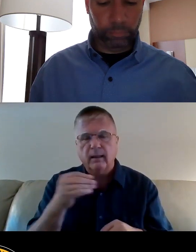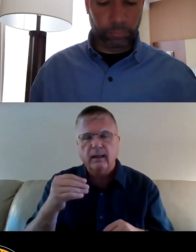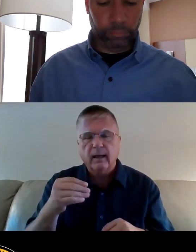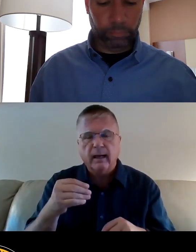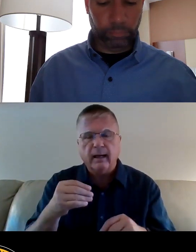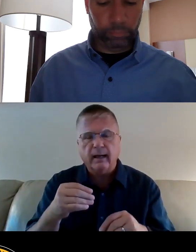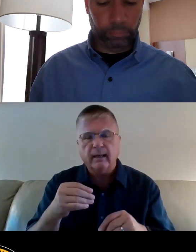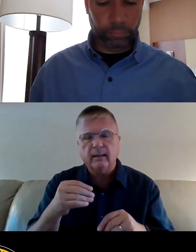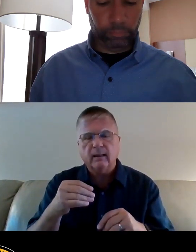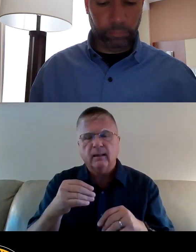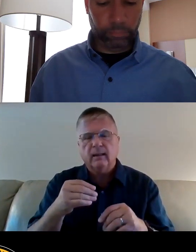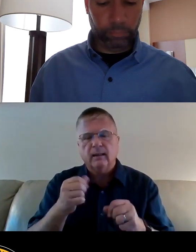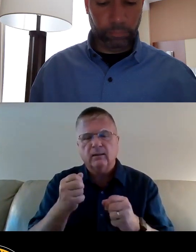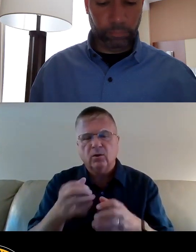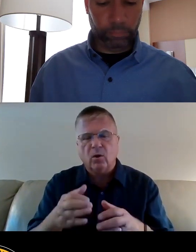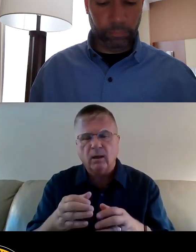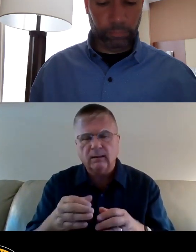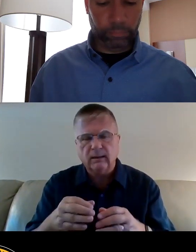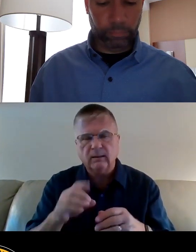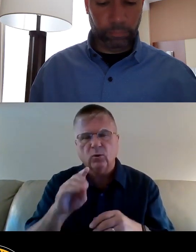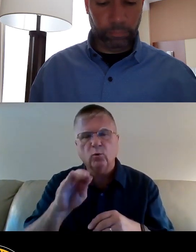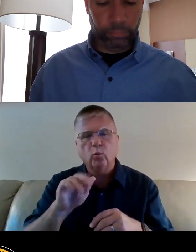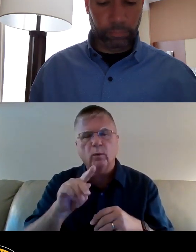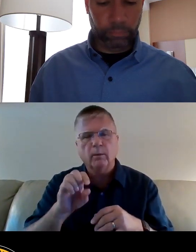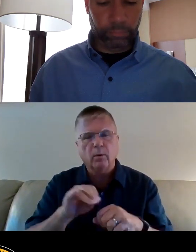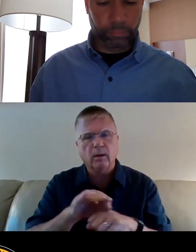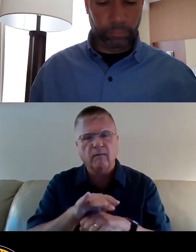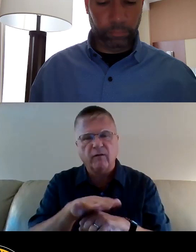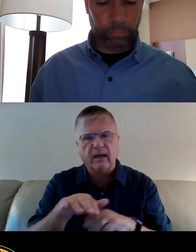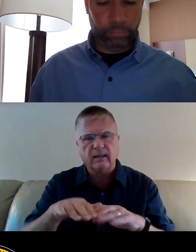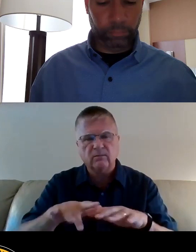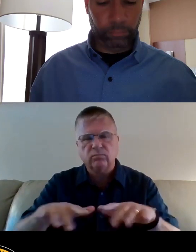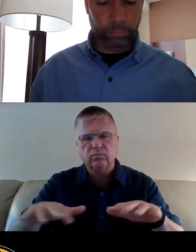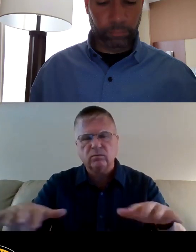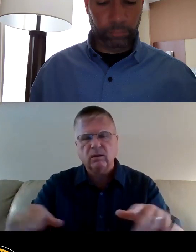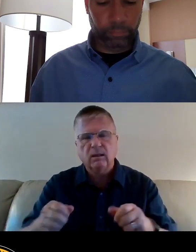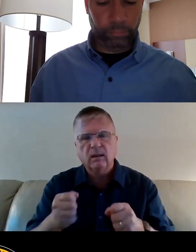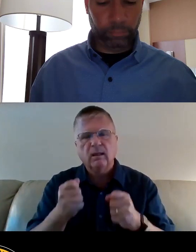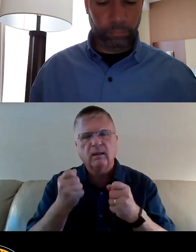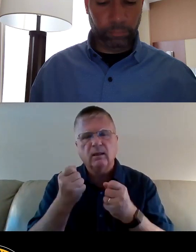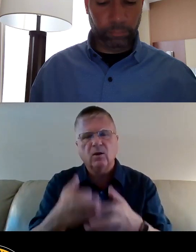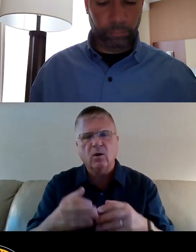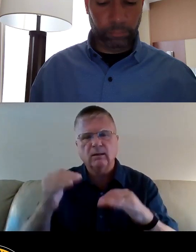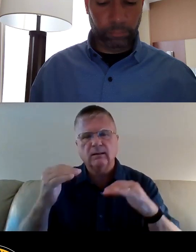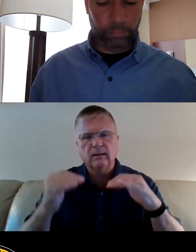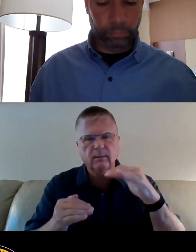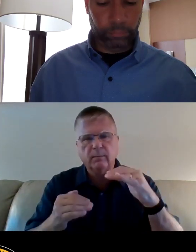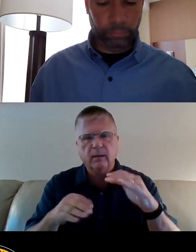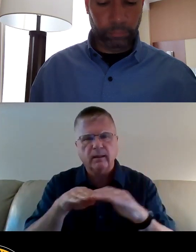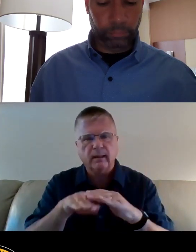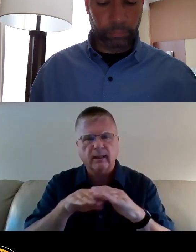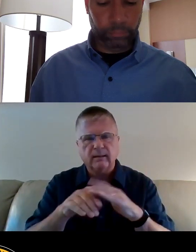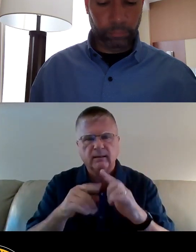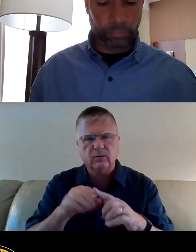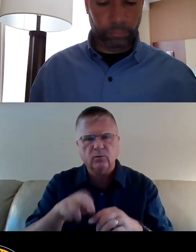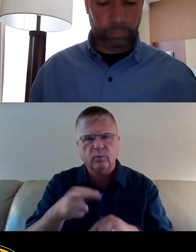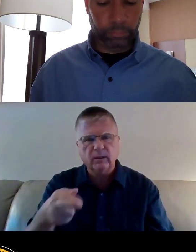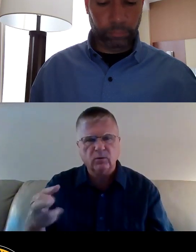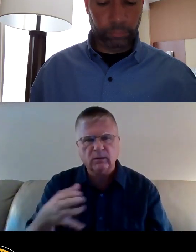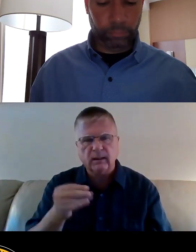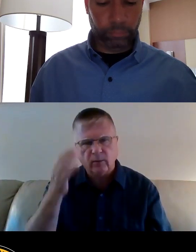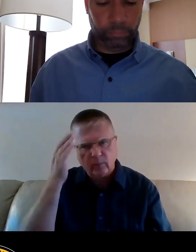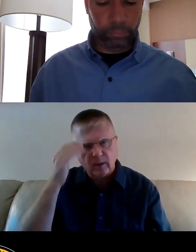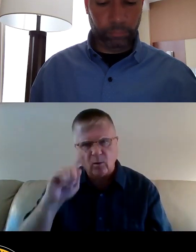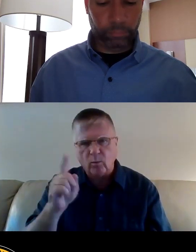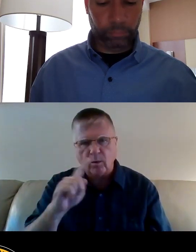deferred in rental properties and ripple effects of redlining continue to cause disparities in access to resources. And we know exactly where to